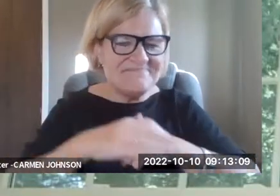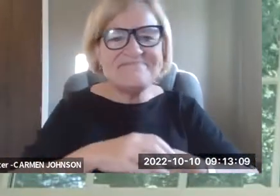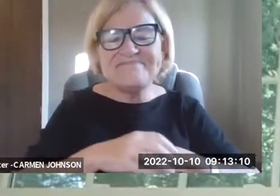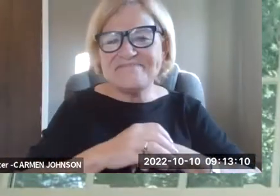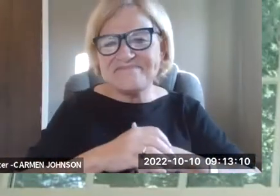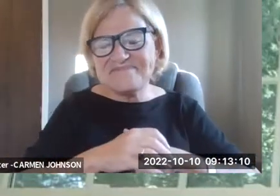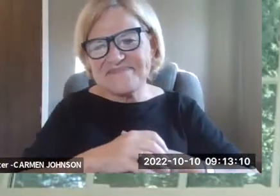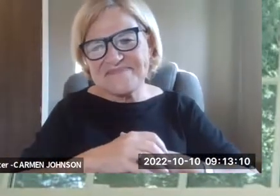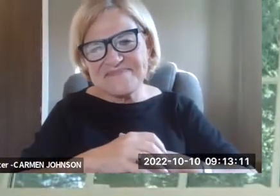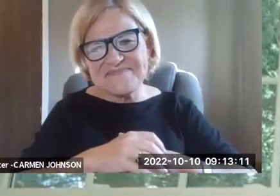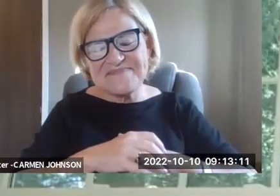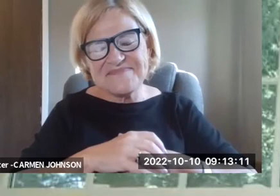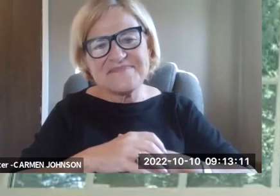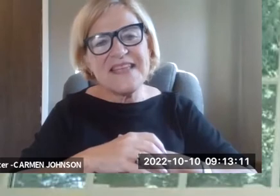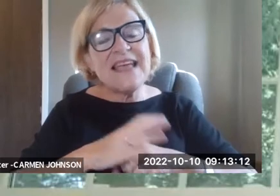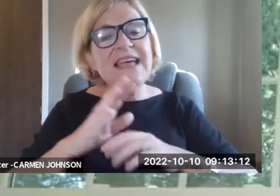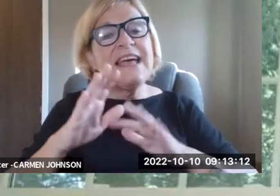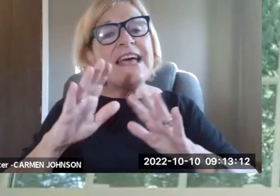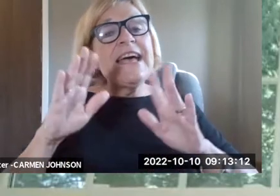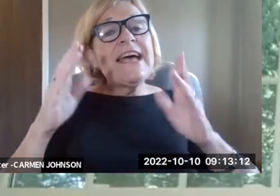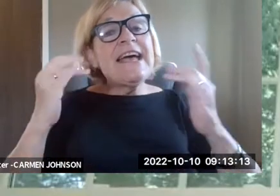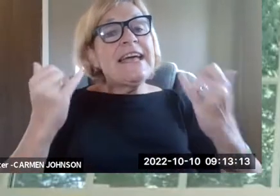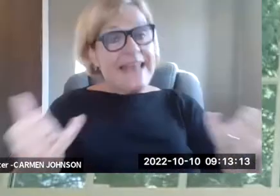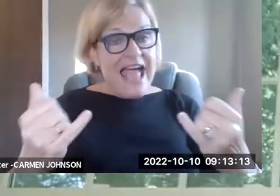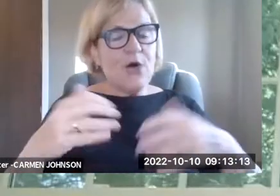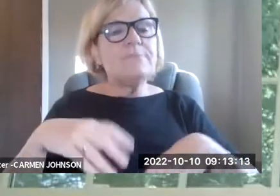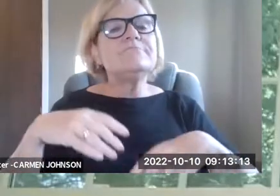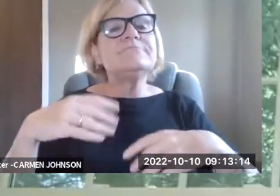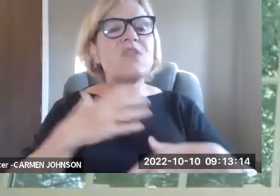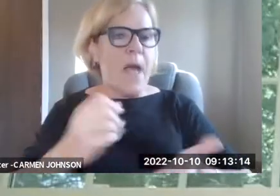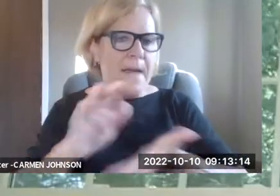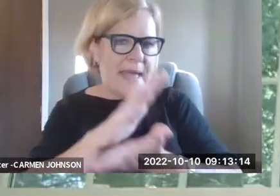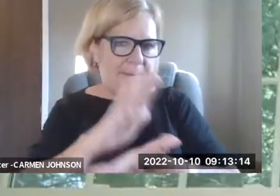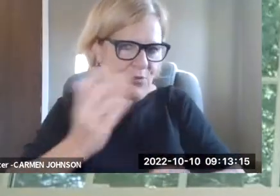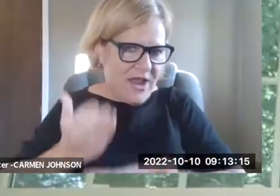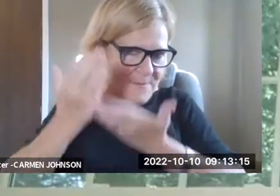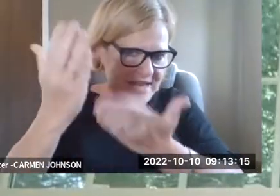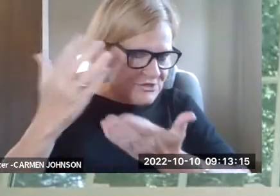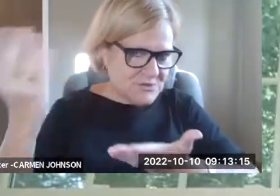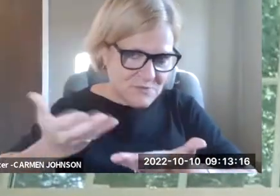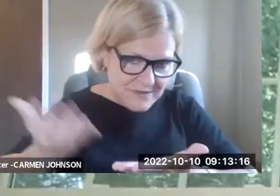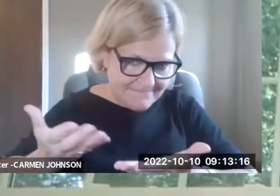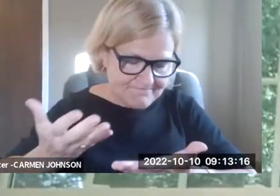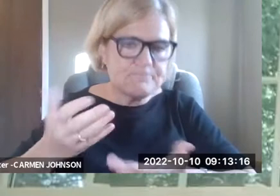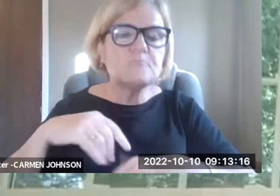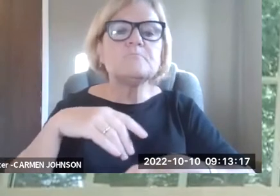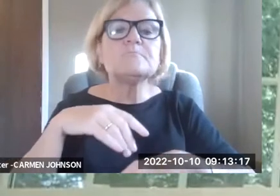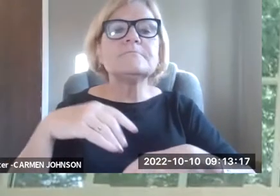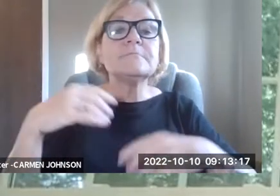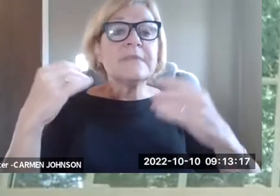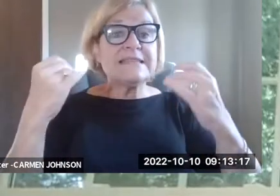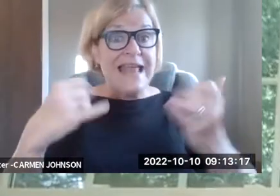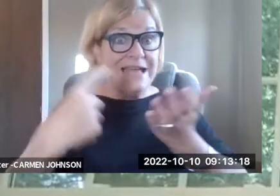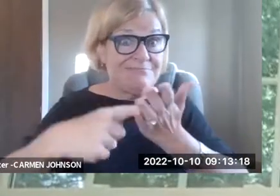it out in our newsletter. Um, so for those who have asked, it will be available, um, after this, uh, publicly. Um,